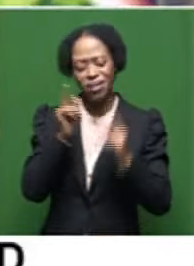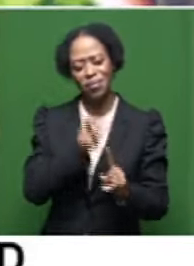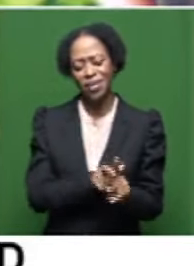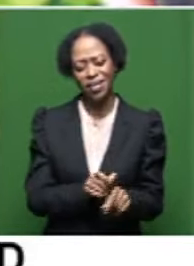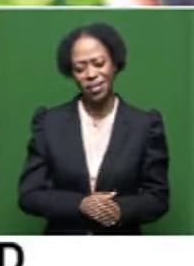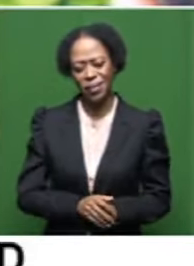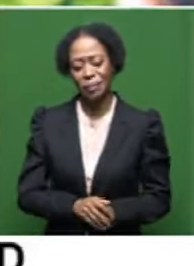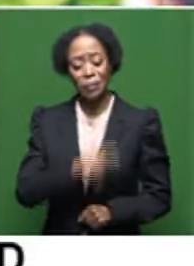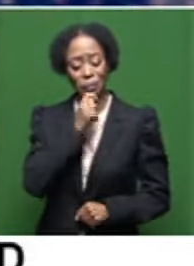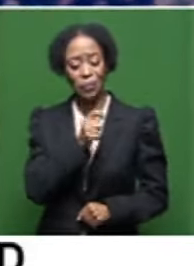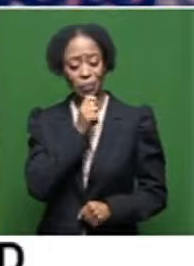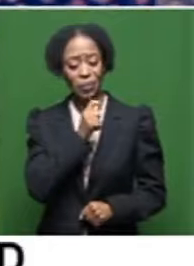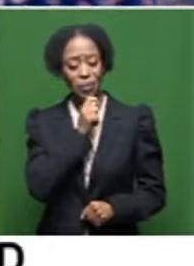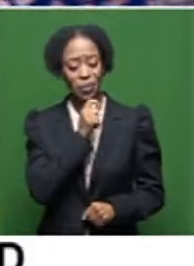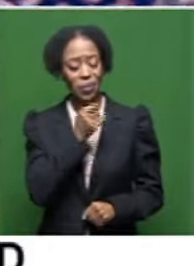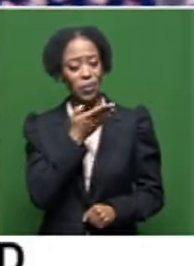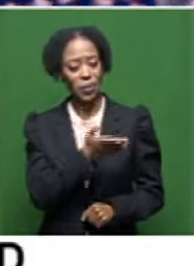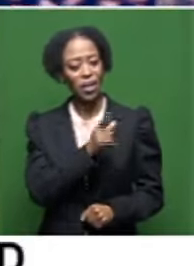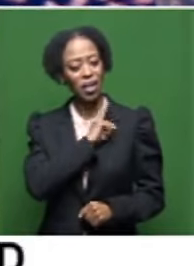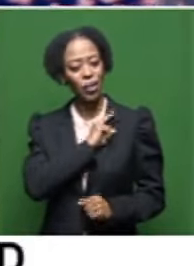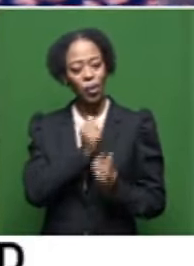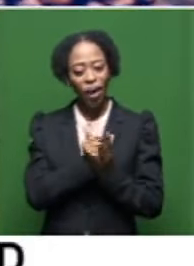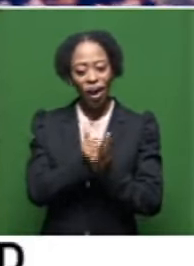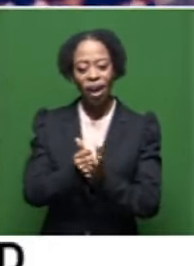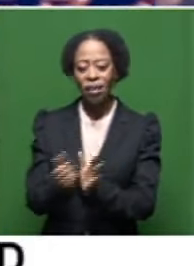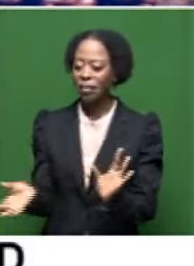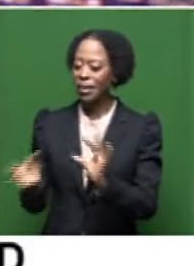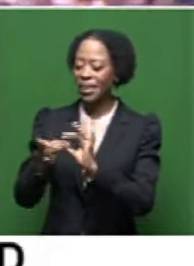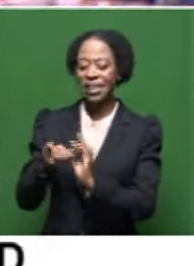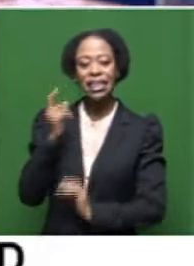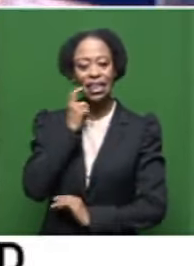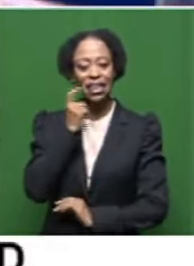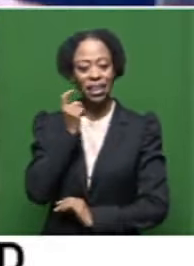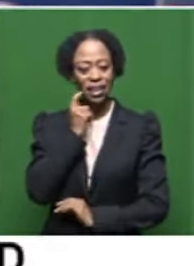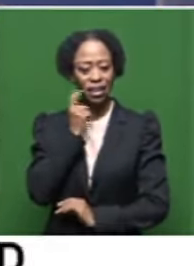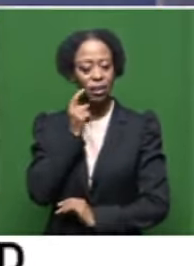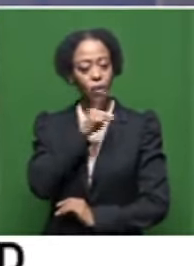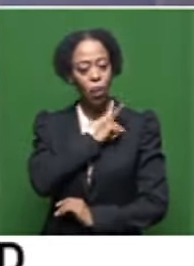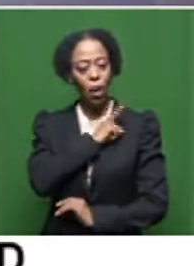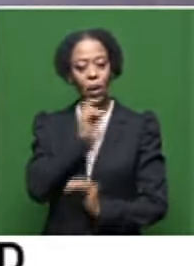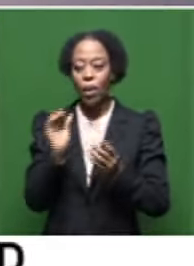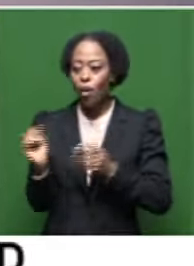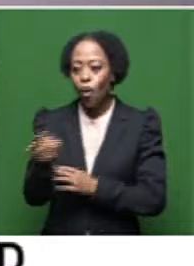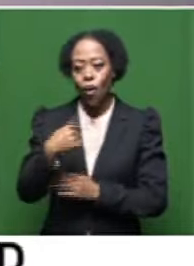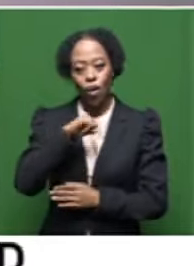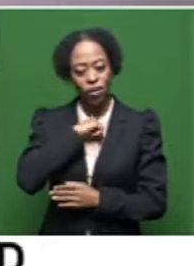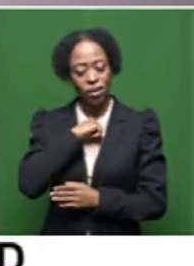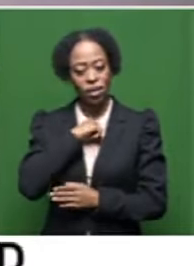He certainly was. And that, that was what helped him to connect so easily, so seamlessly level with all of us.